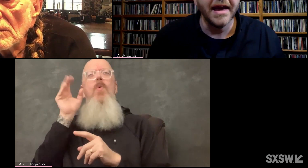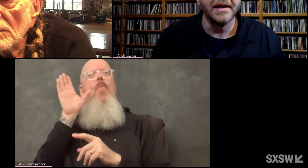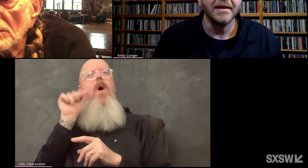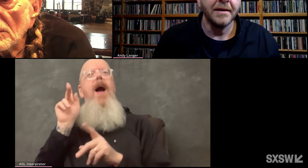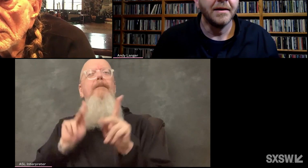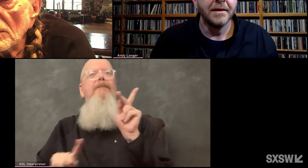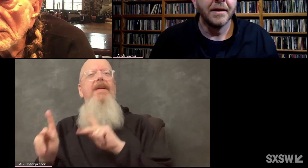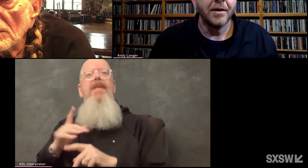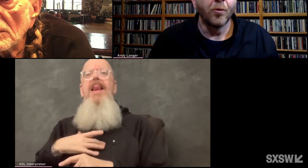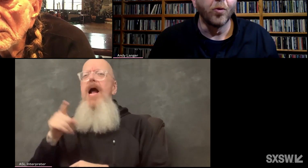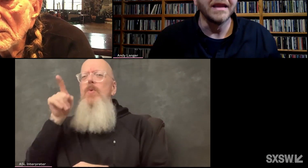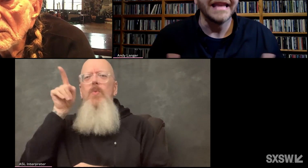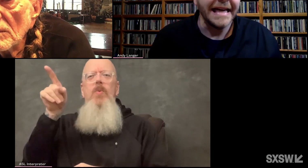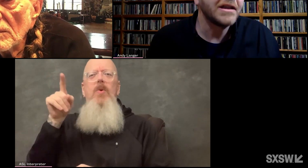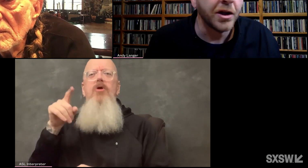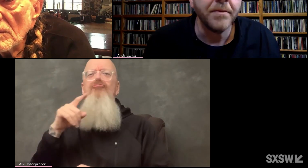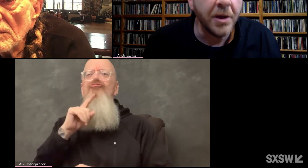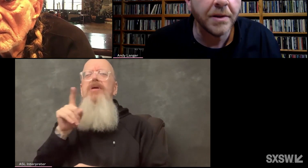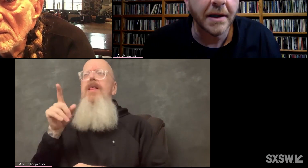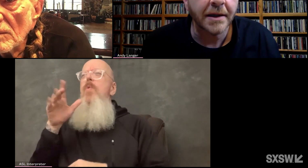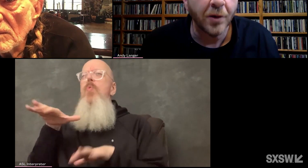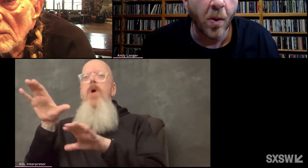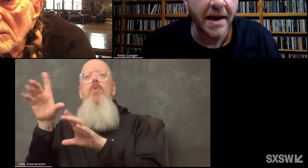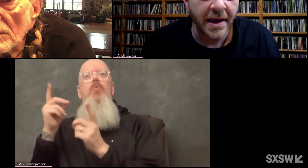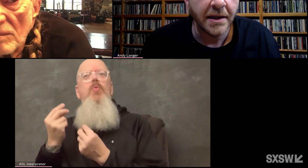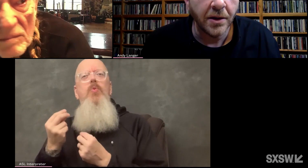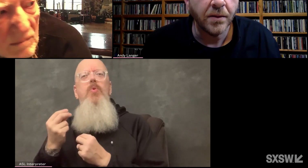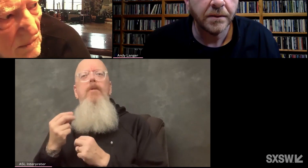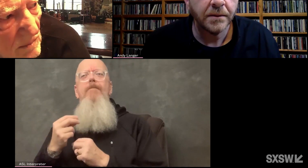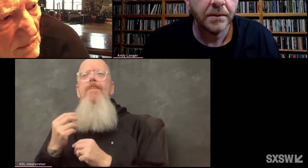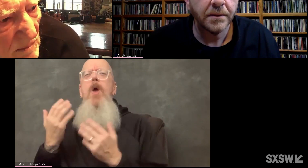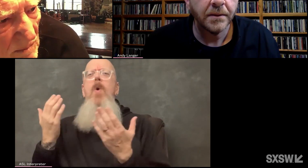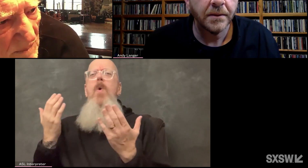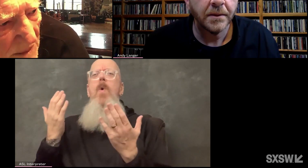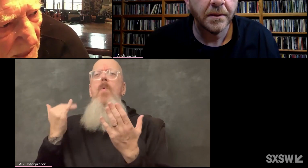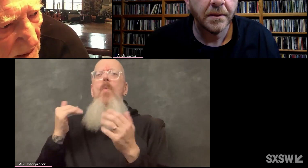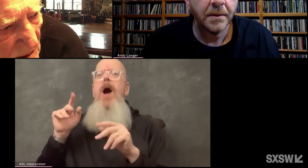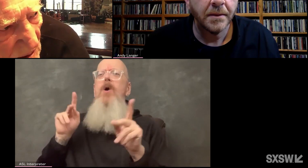Why they relate to the music the way they do?